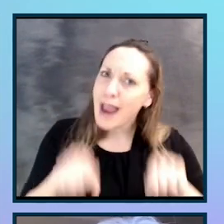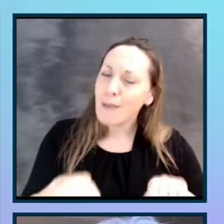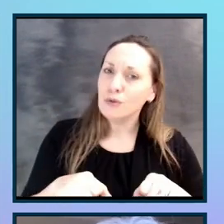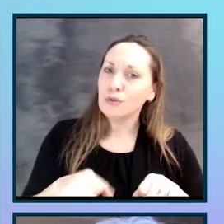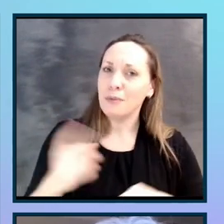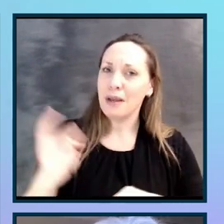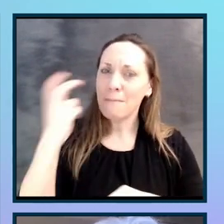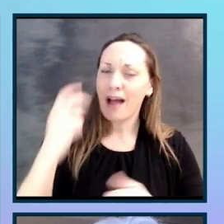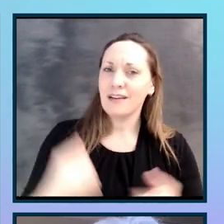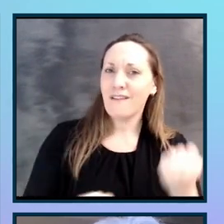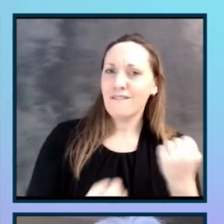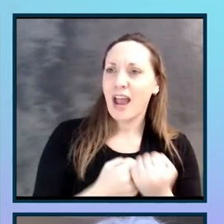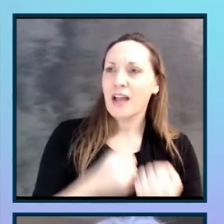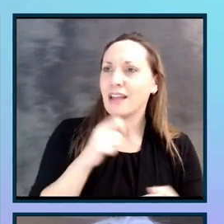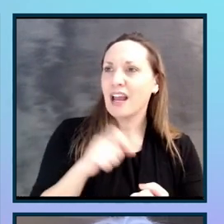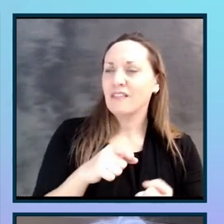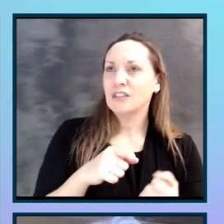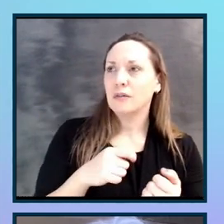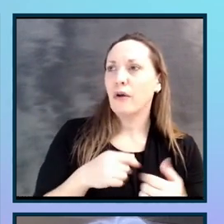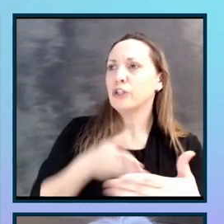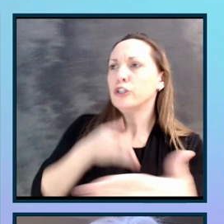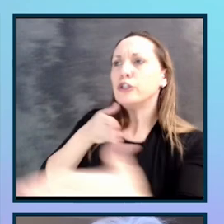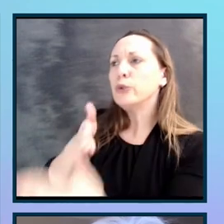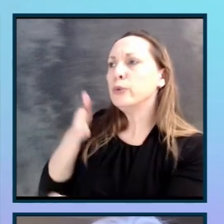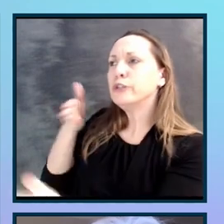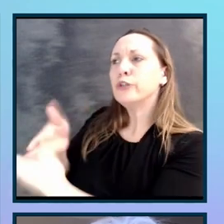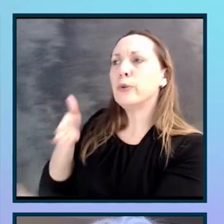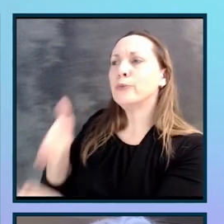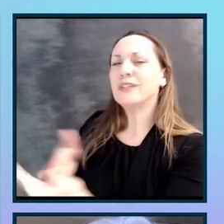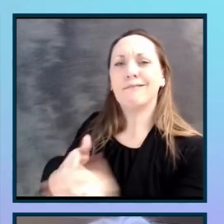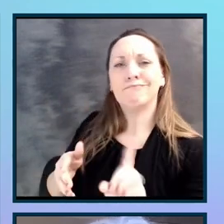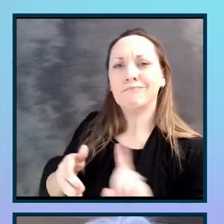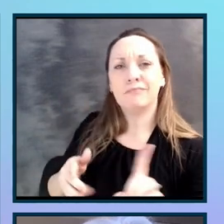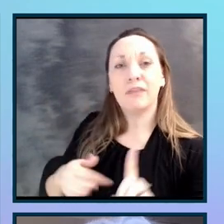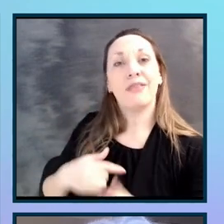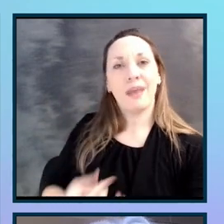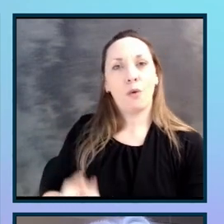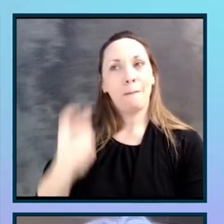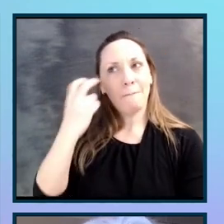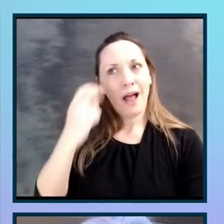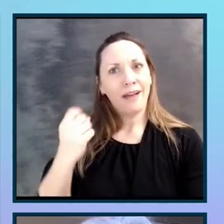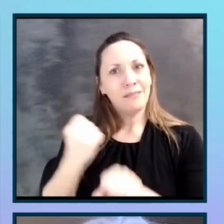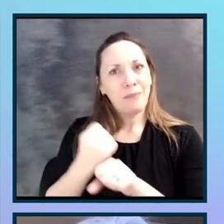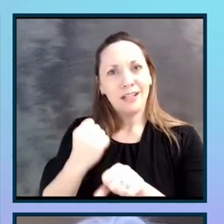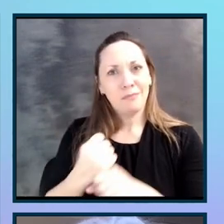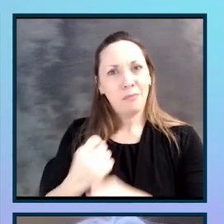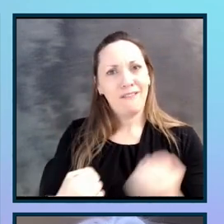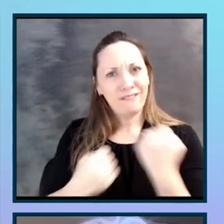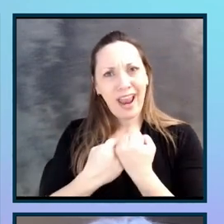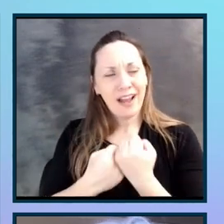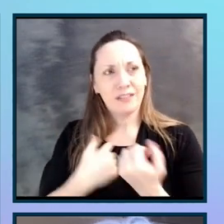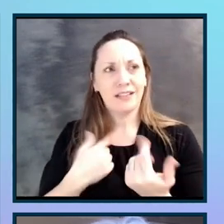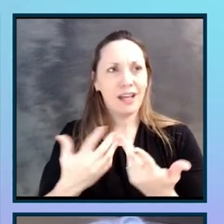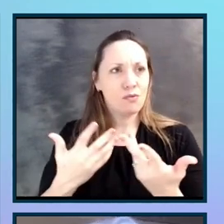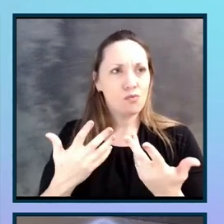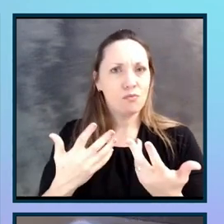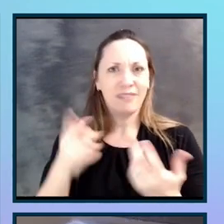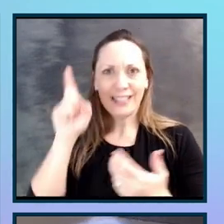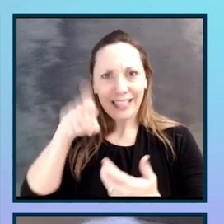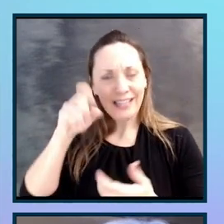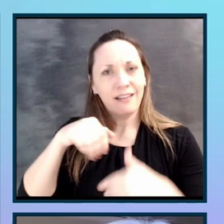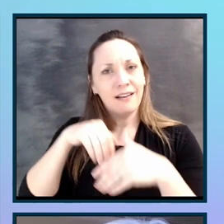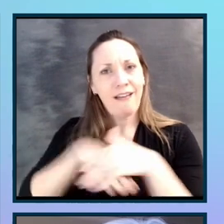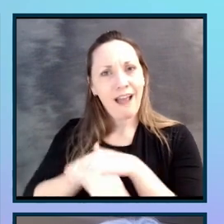be in a role of someone suing or someone with a legal claim. They were blind baseball fans who needed access. And that was,